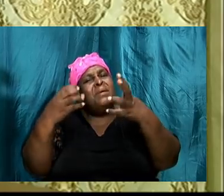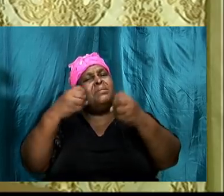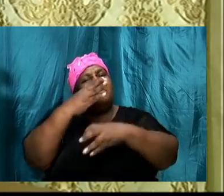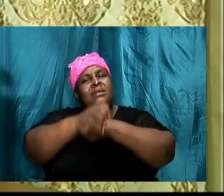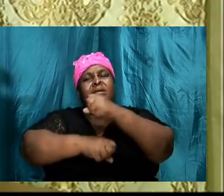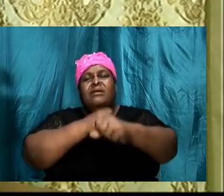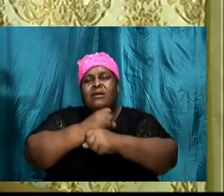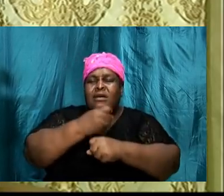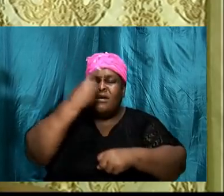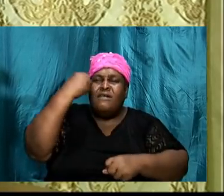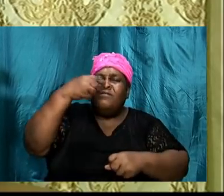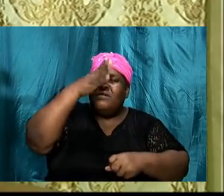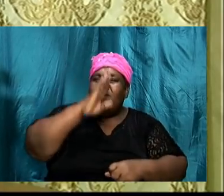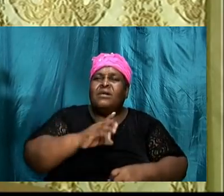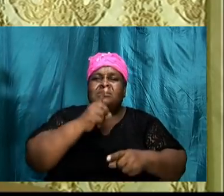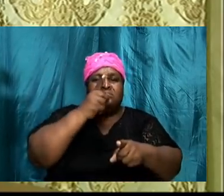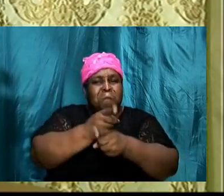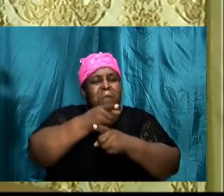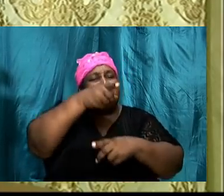for God to answer me